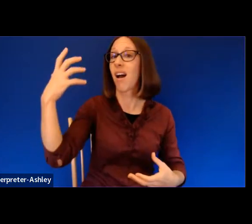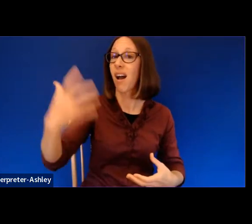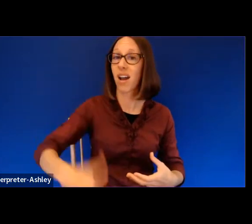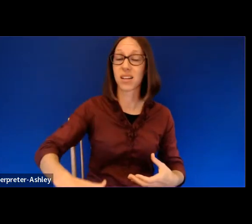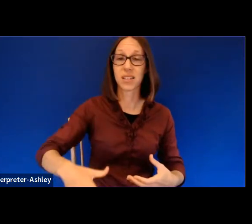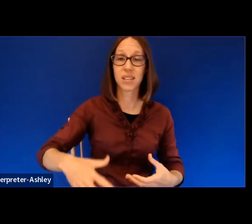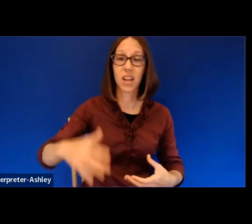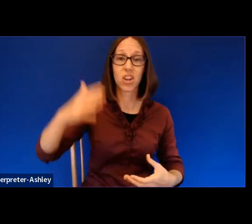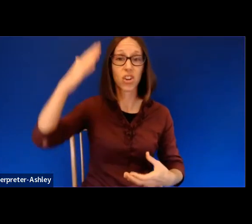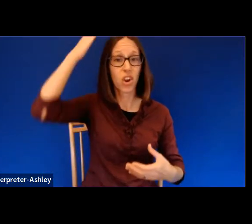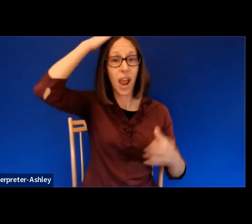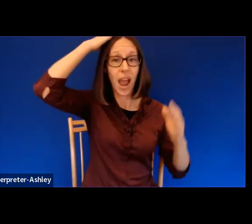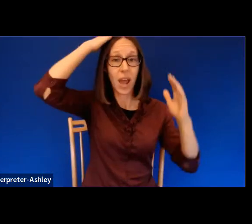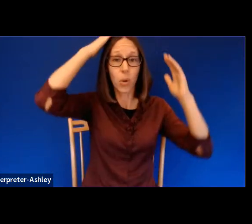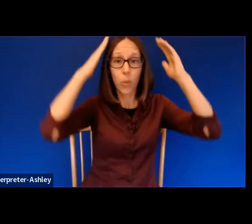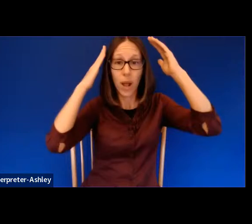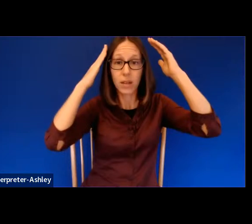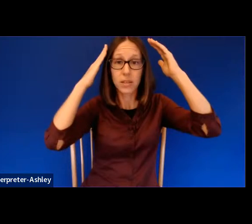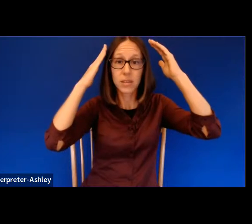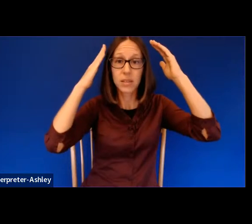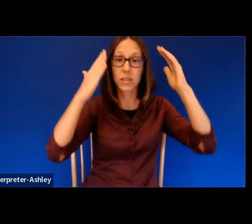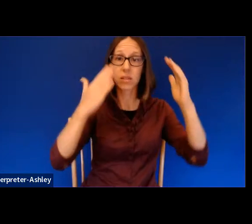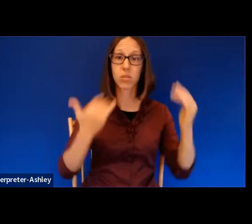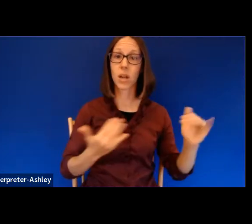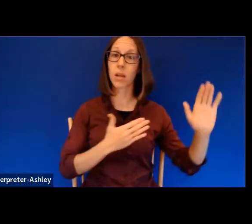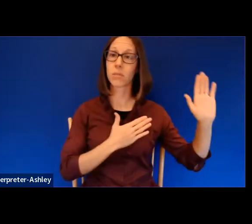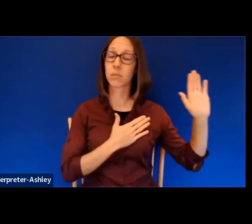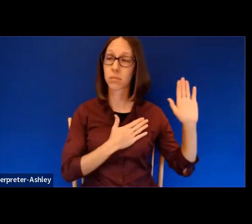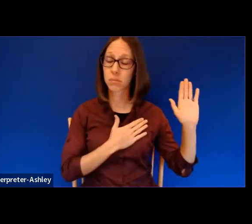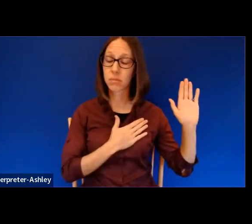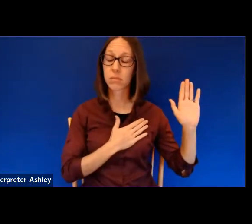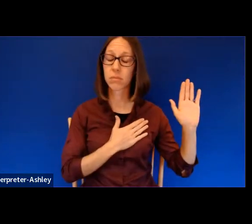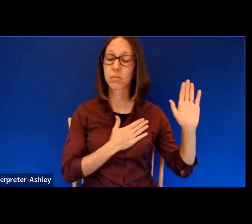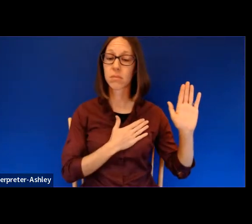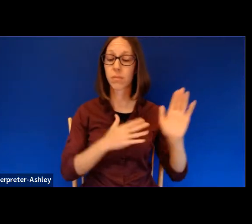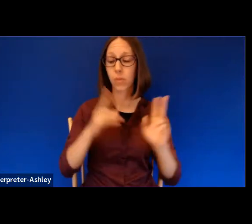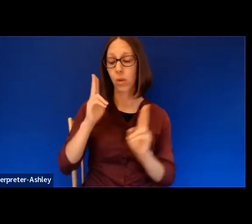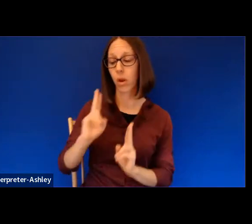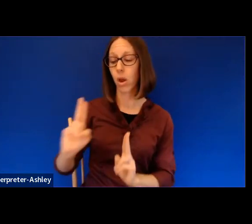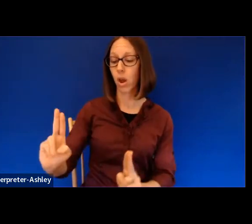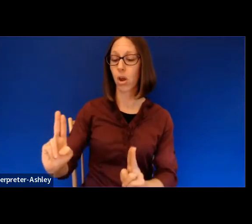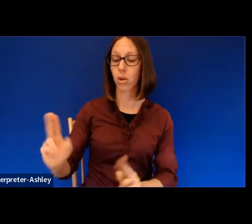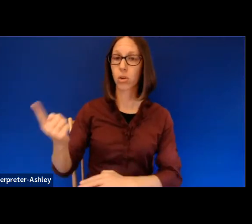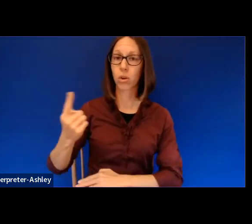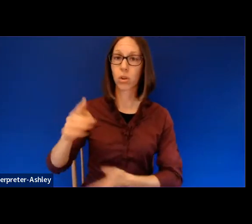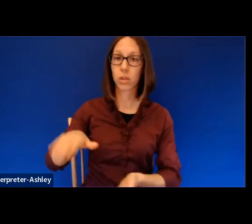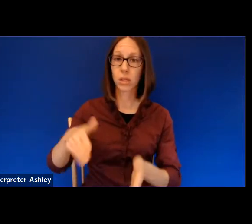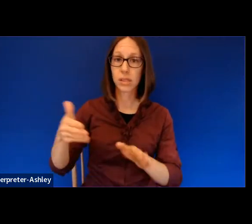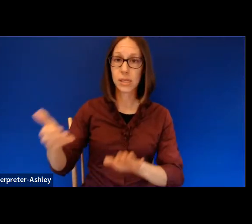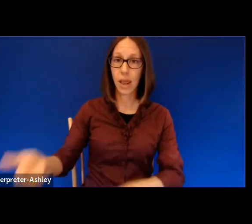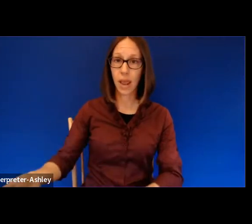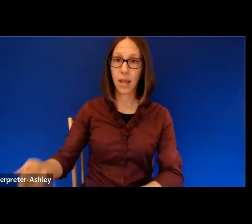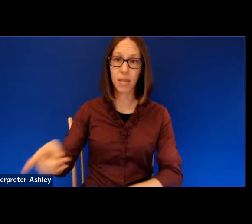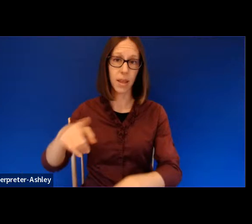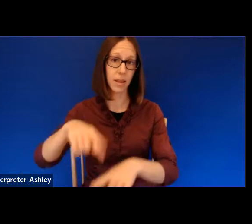heart to honor today the dead, who cannot say, yet still share your name.